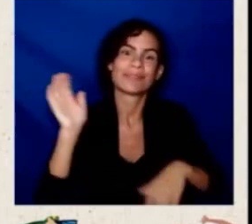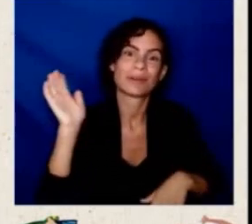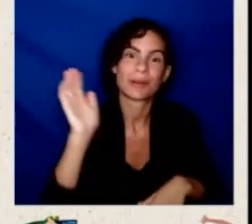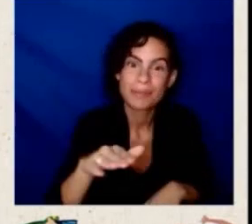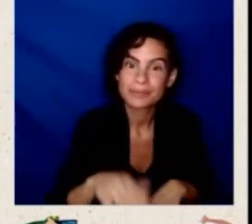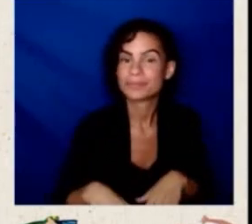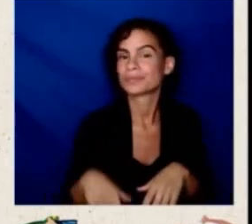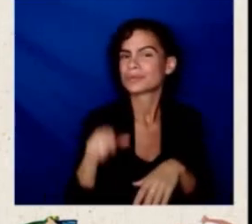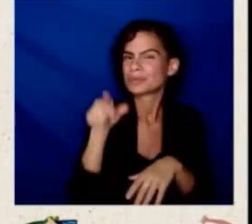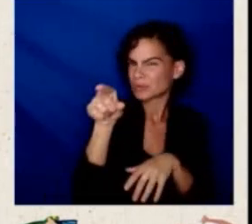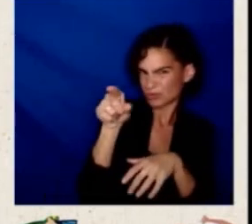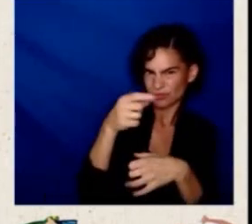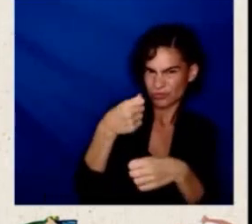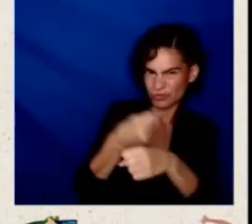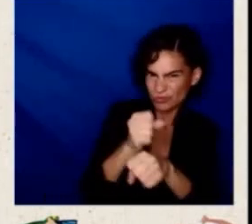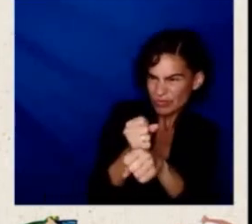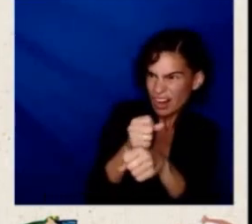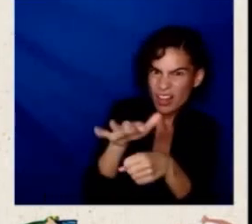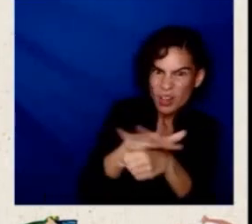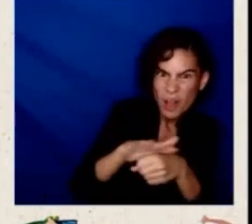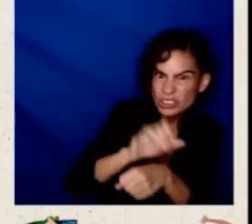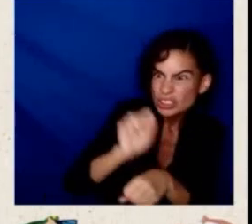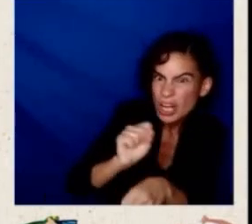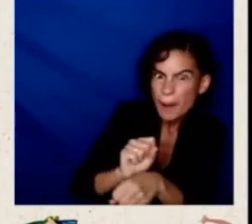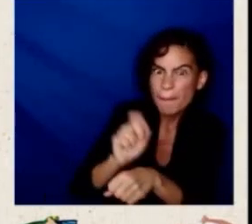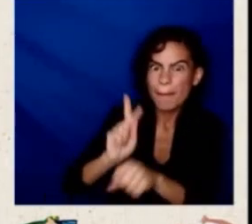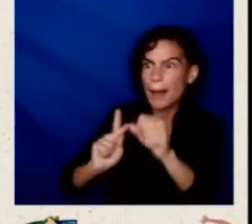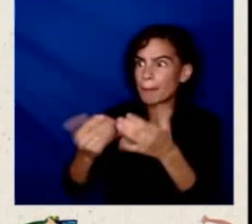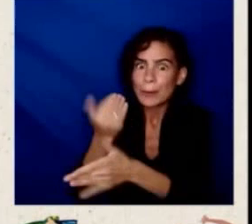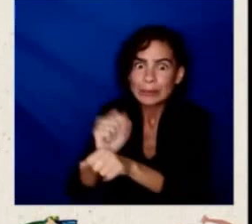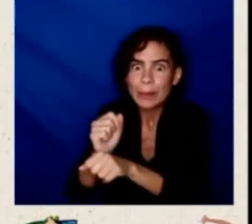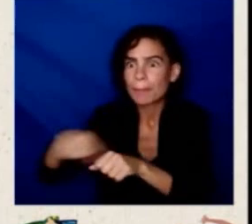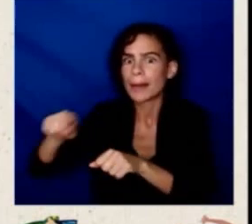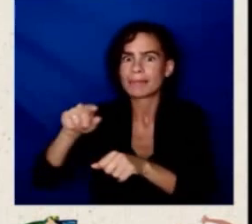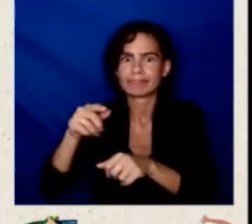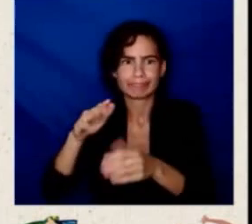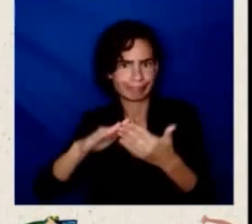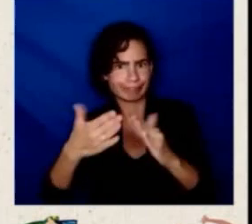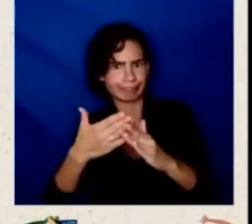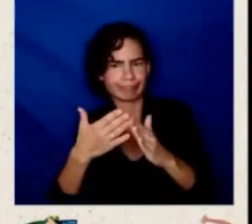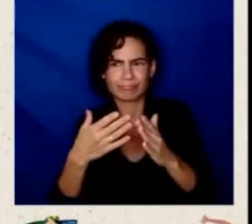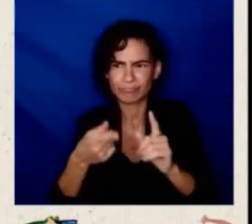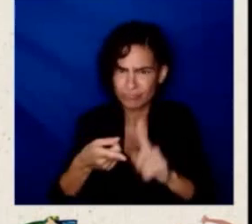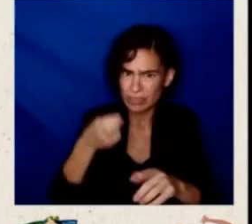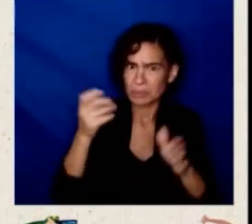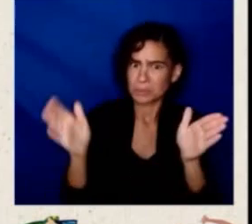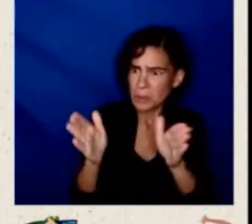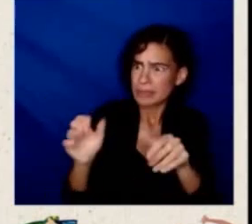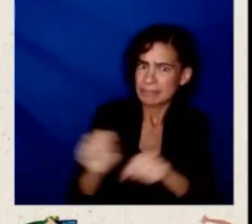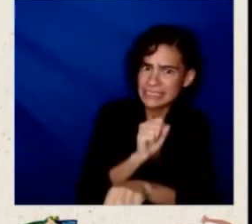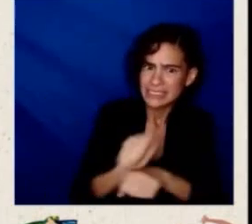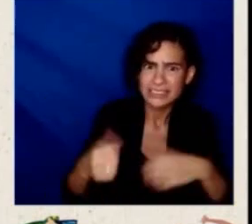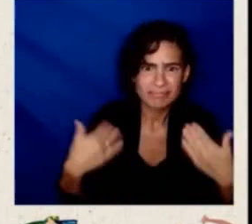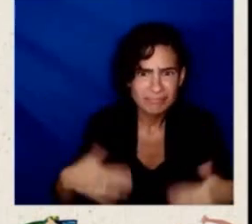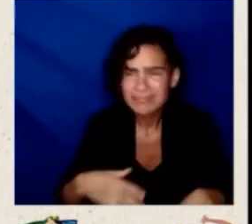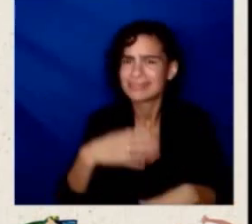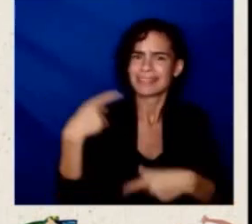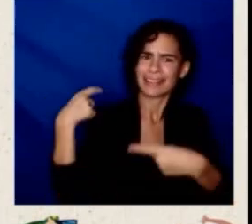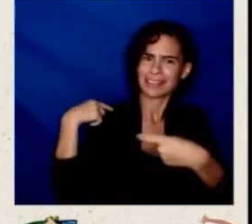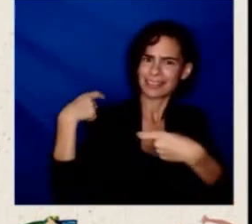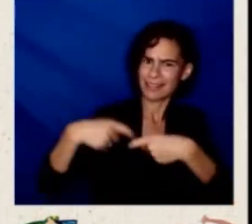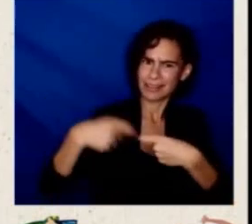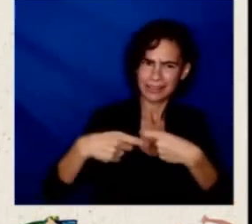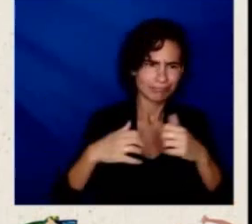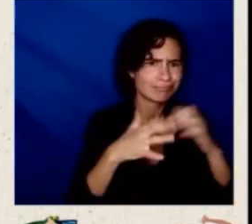two-thirds of all net-need jobs come from small businesses like yours, and Latino businesses are starting at such high rates. We need to make sure that we